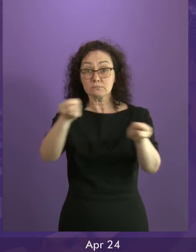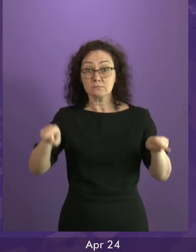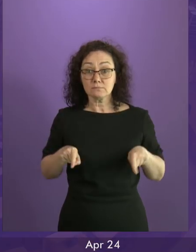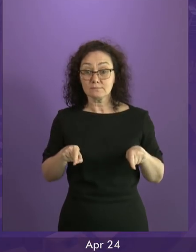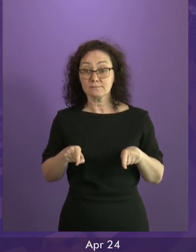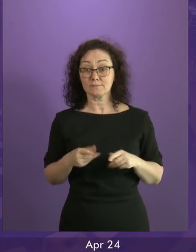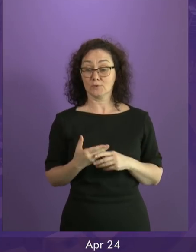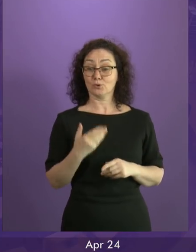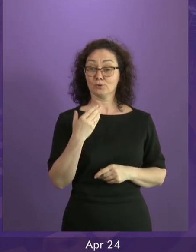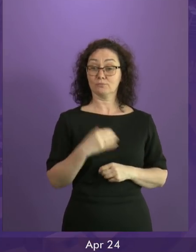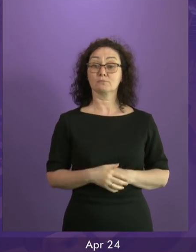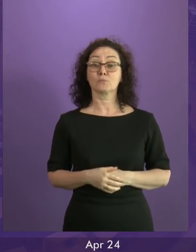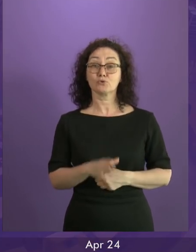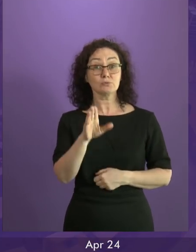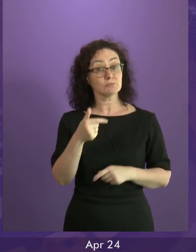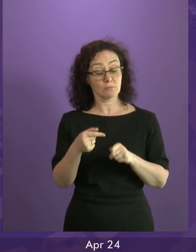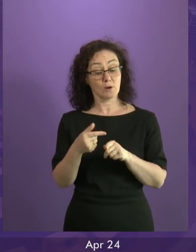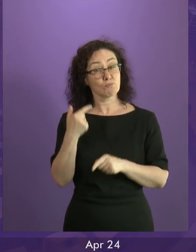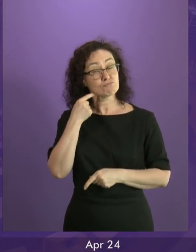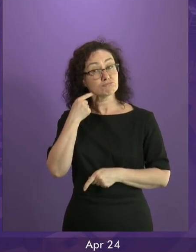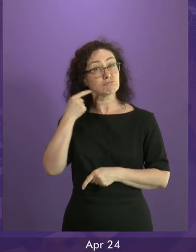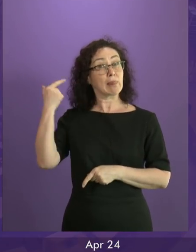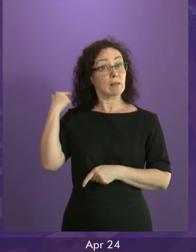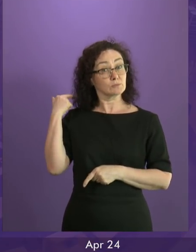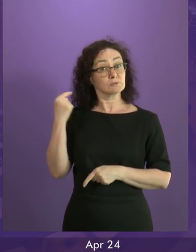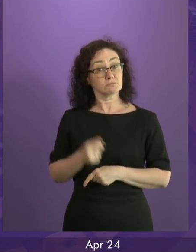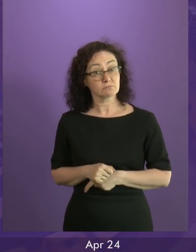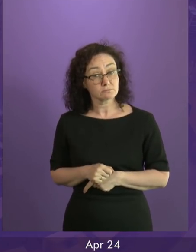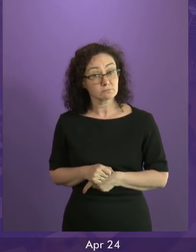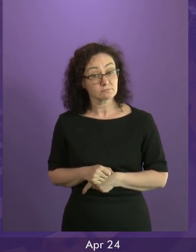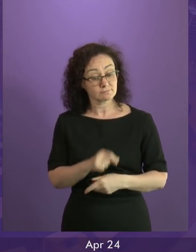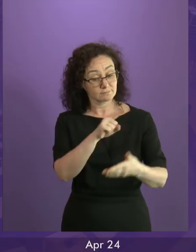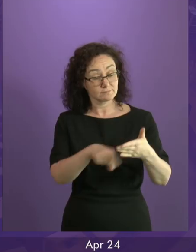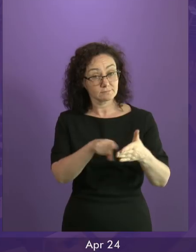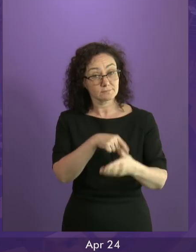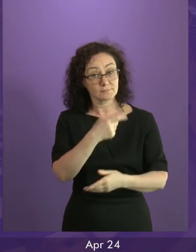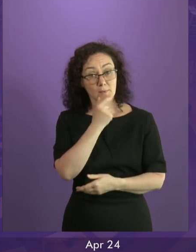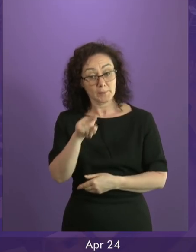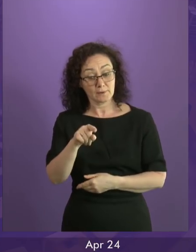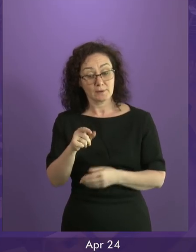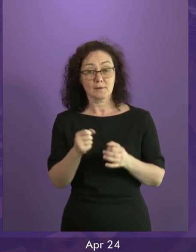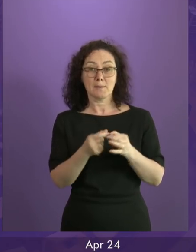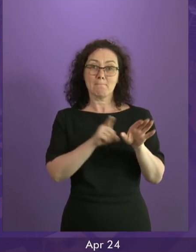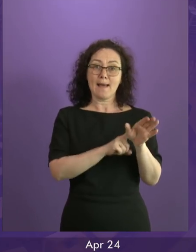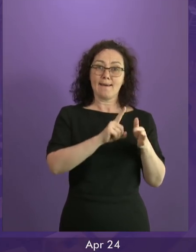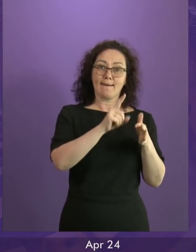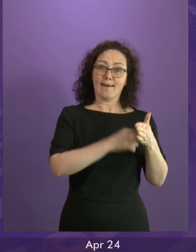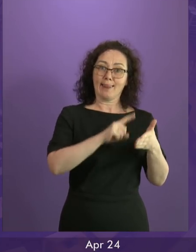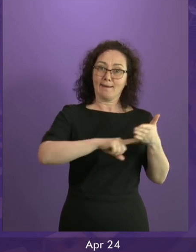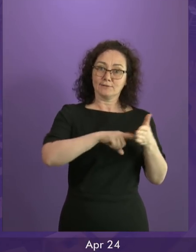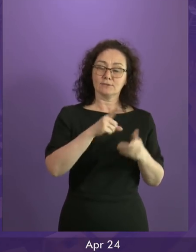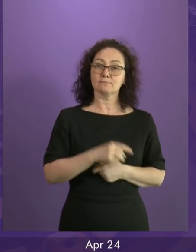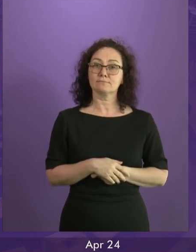this city just a week or so ago. At SNP won it with an increased vote. Labour vote went down.